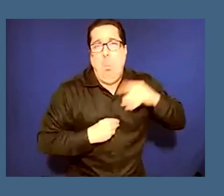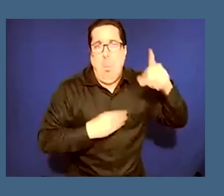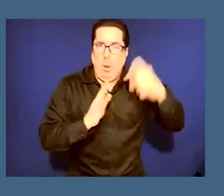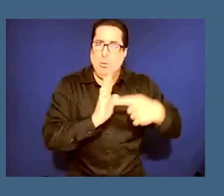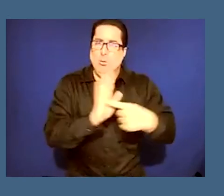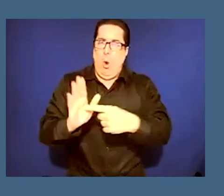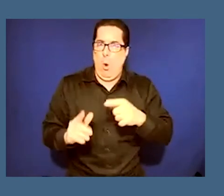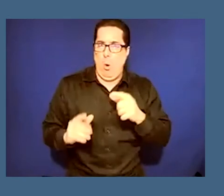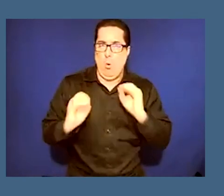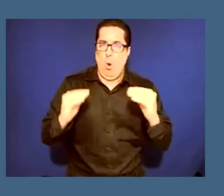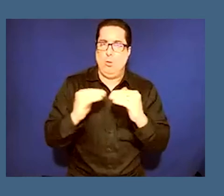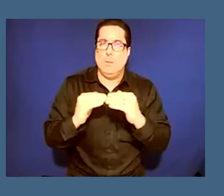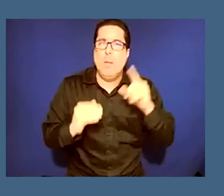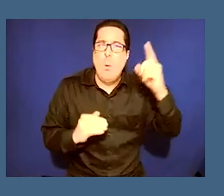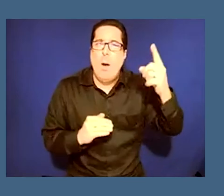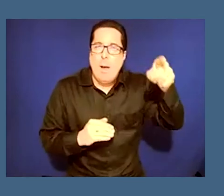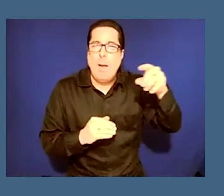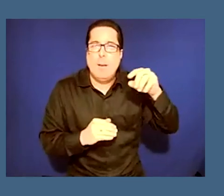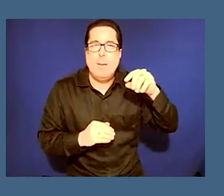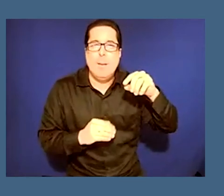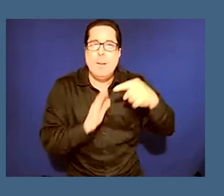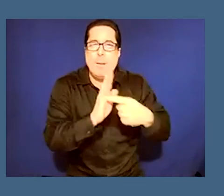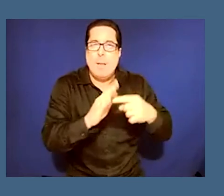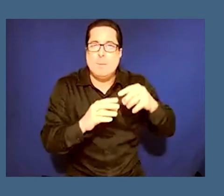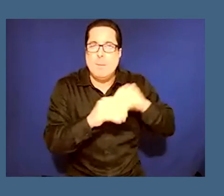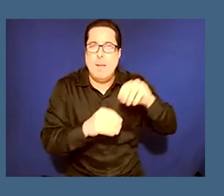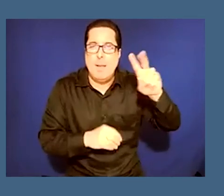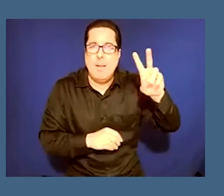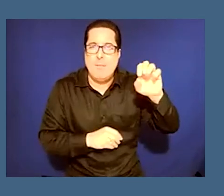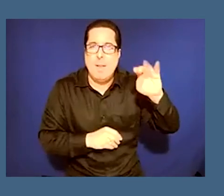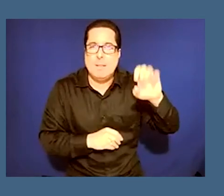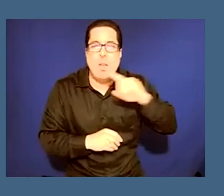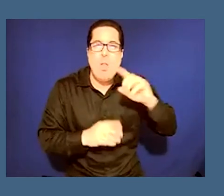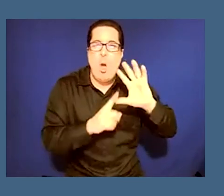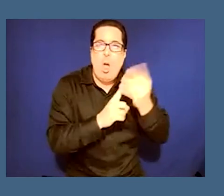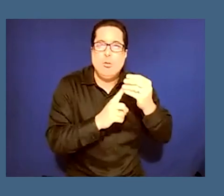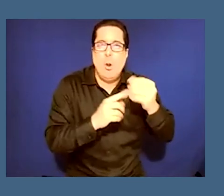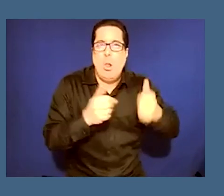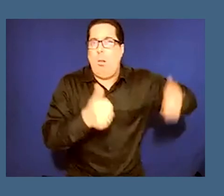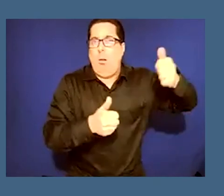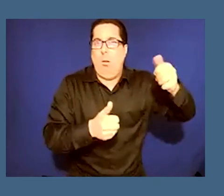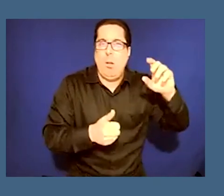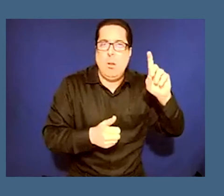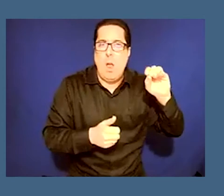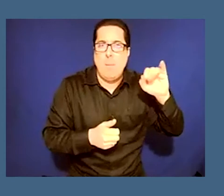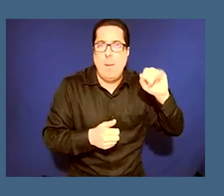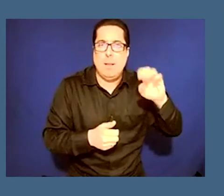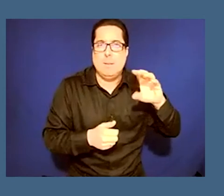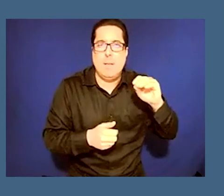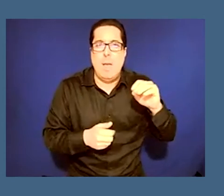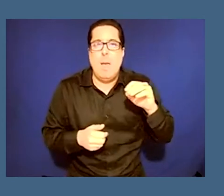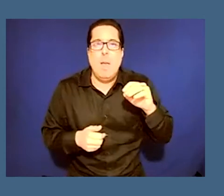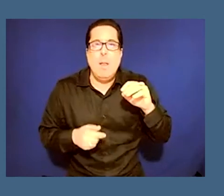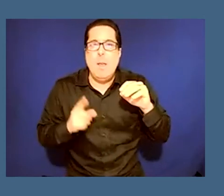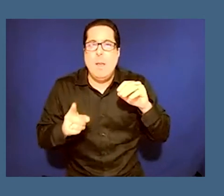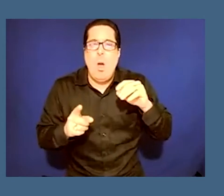in venice is about cultural dominance or you know the reuse of pharaonic art in roman imperial